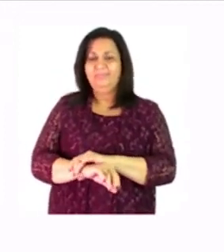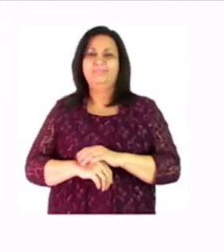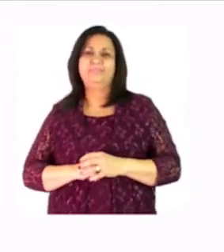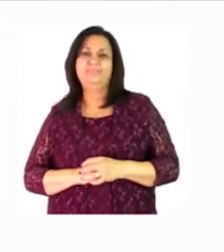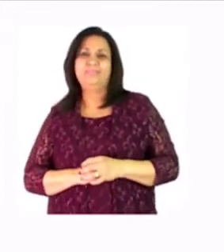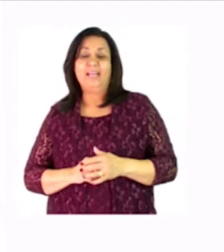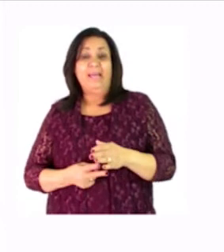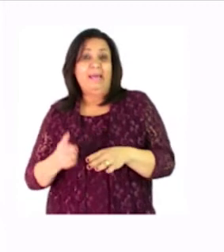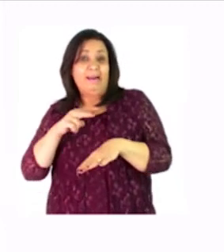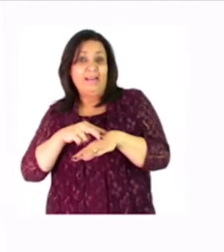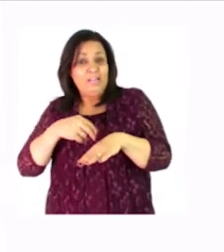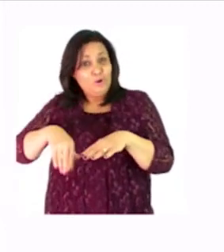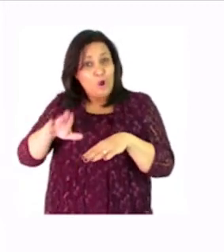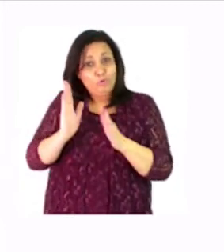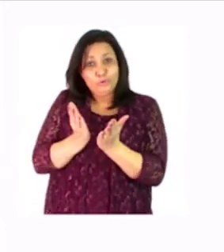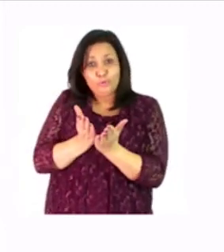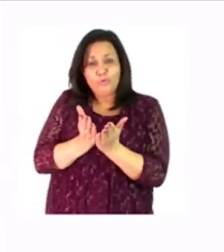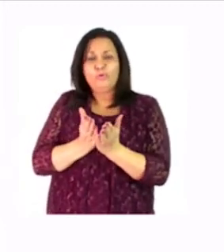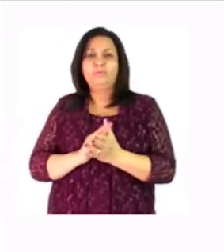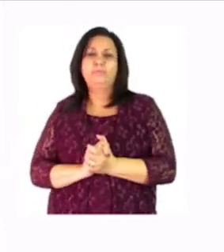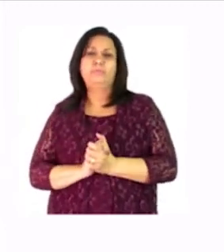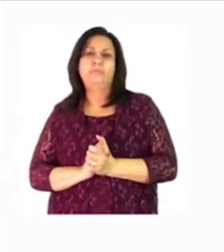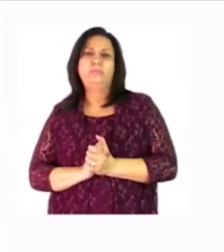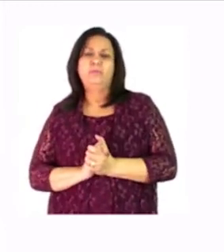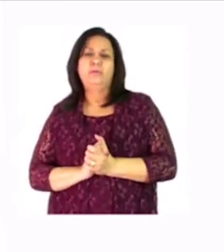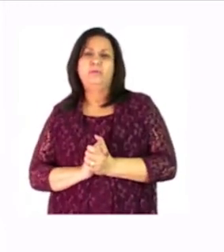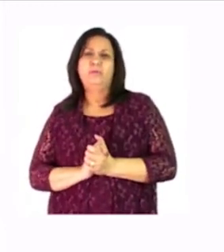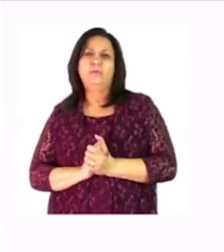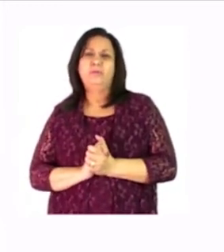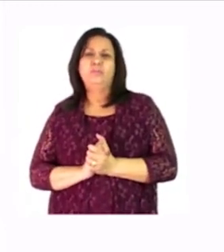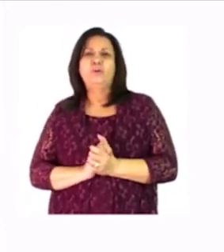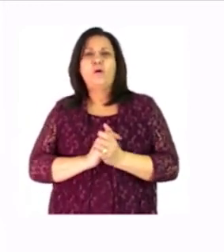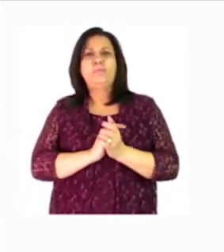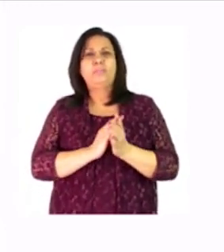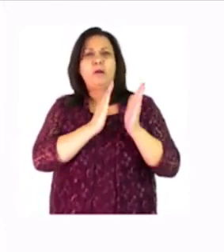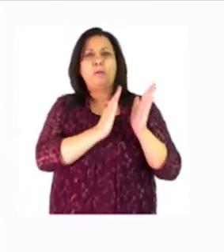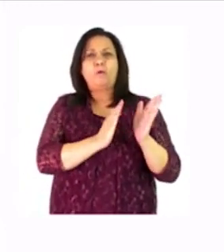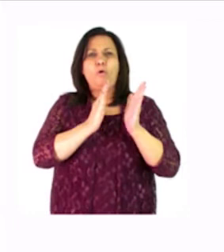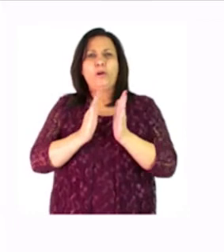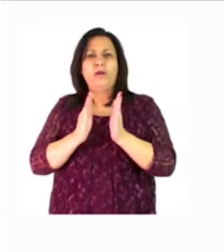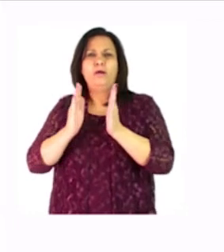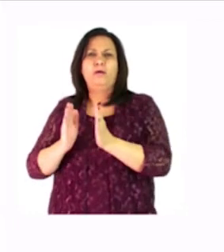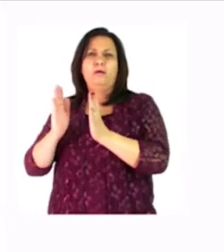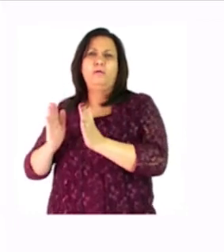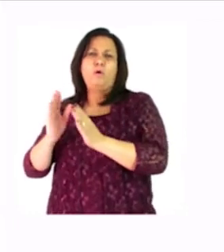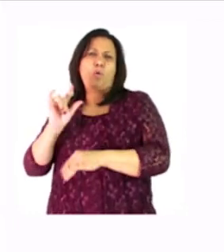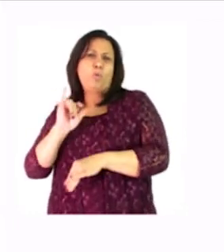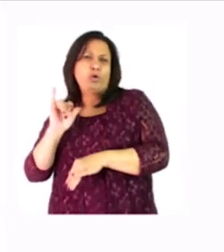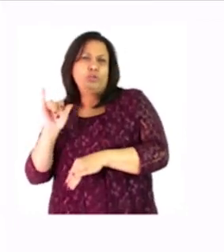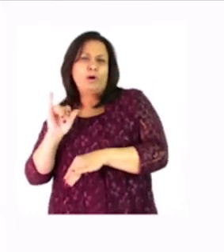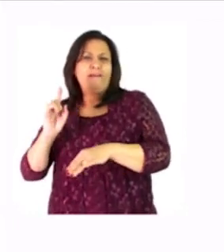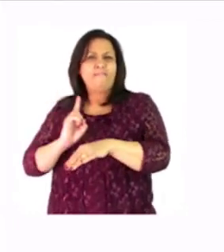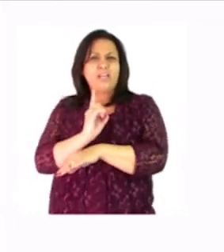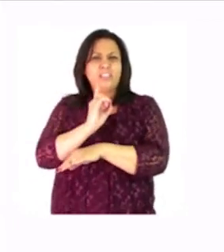ready to go to school now we need to put the order of the events when you wake